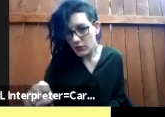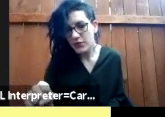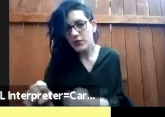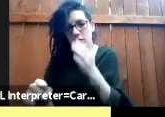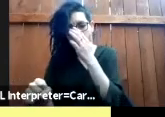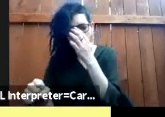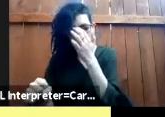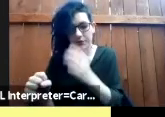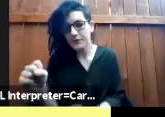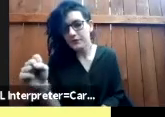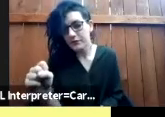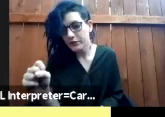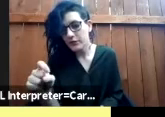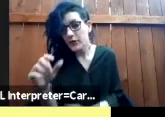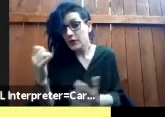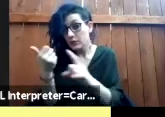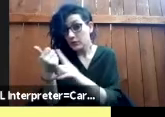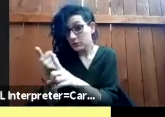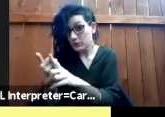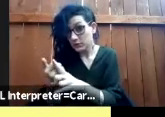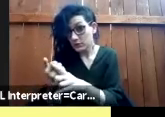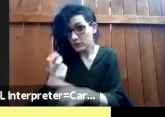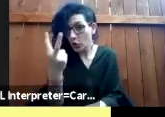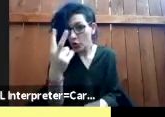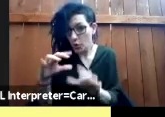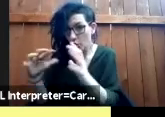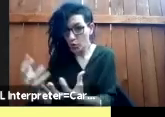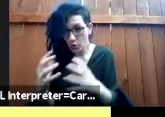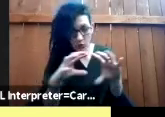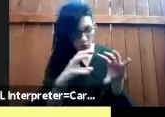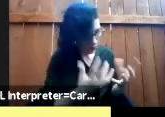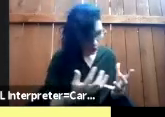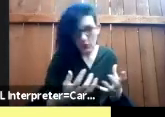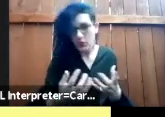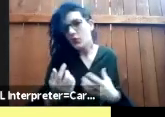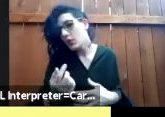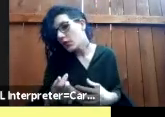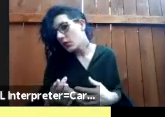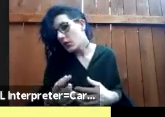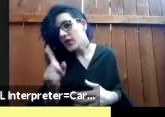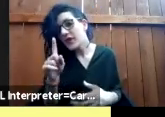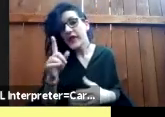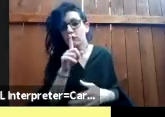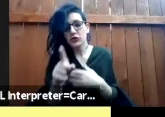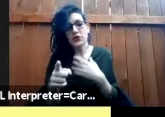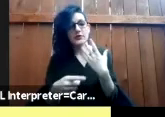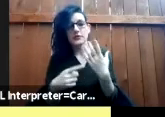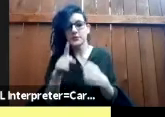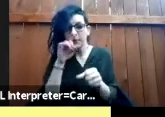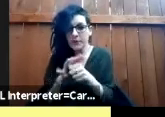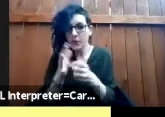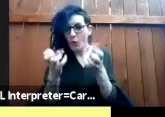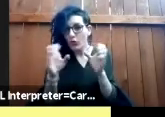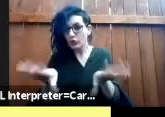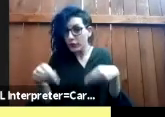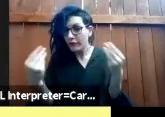collectives that are working for food justice and making food accessible to folks who don't have access to food healthy